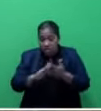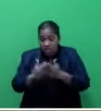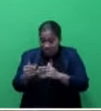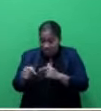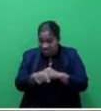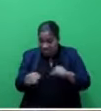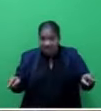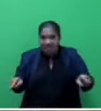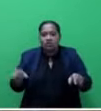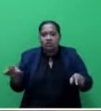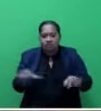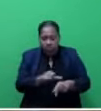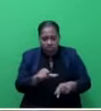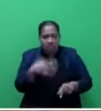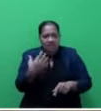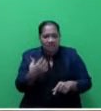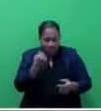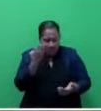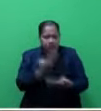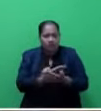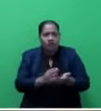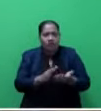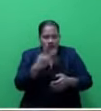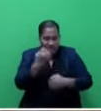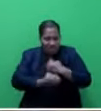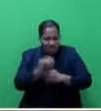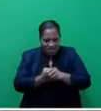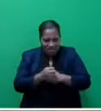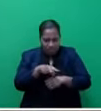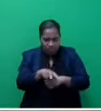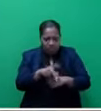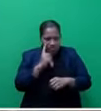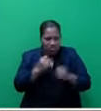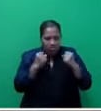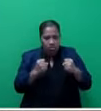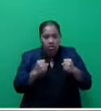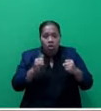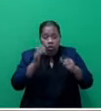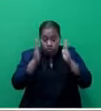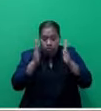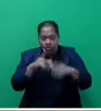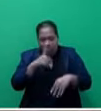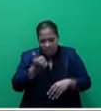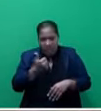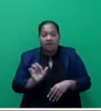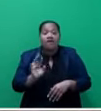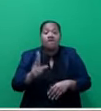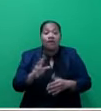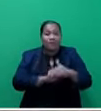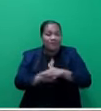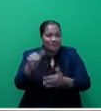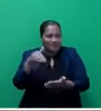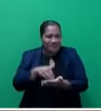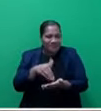approved community hall of evacuation centres or churches which can be used as evacuation centres, We